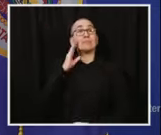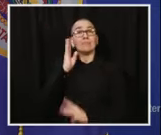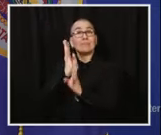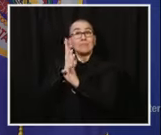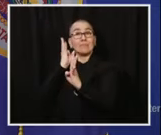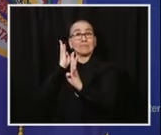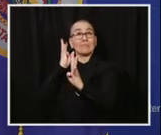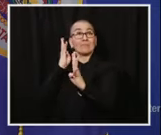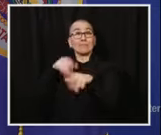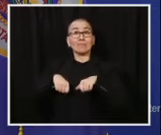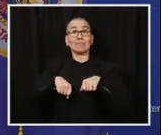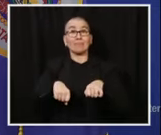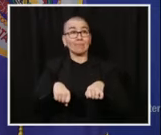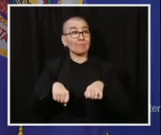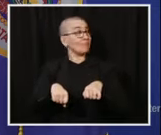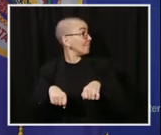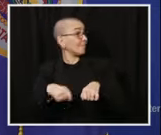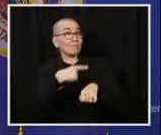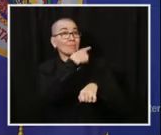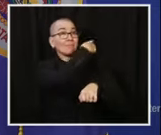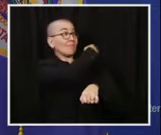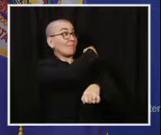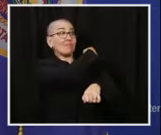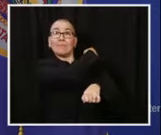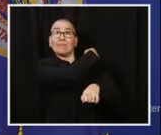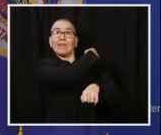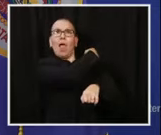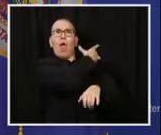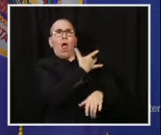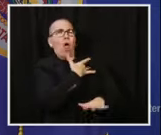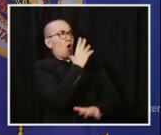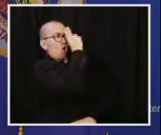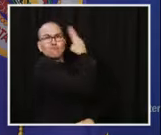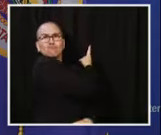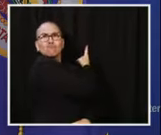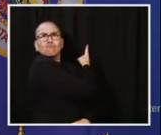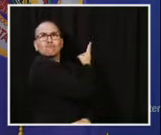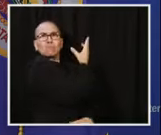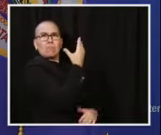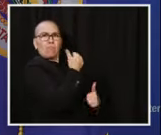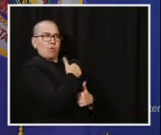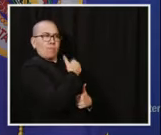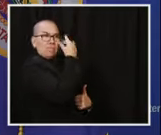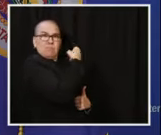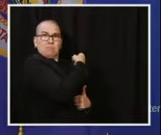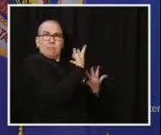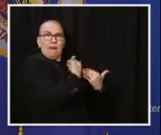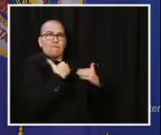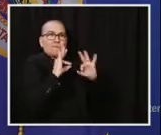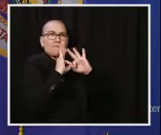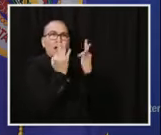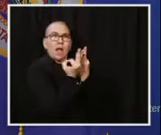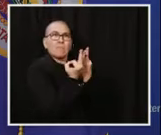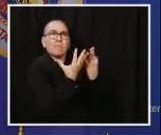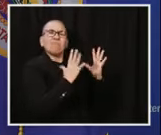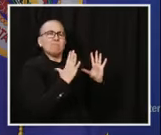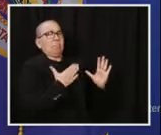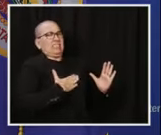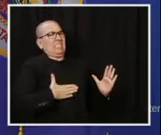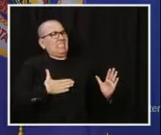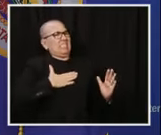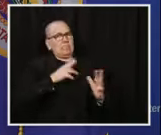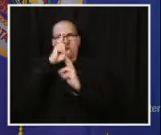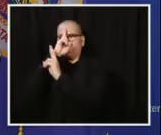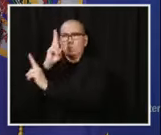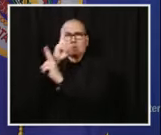that guard woman who's there who's just going home after duty and took off the uniform. It's those types of things that are happening, that spread happens